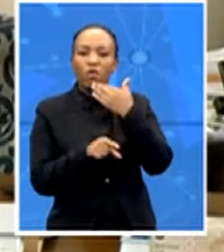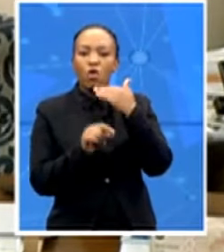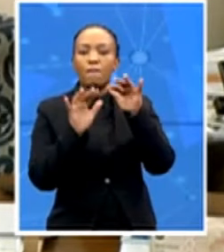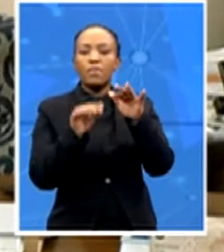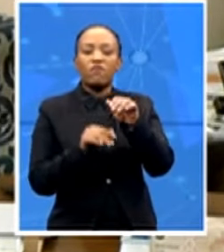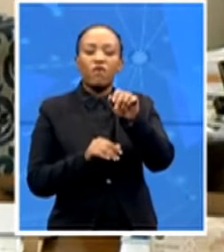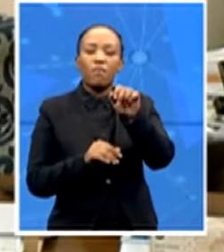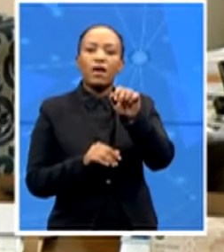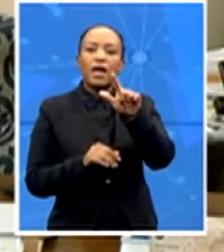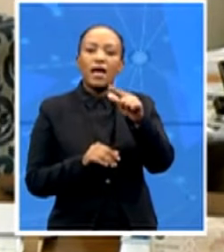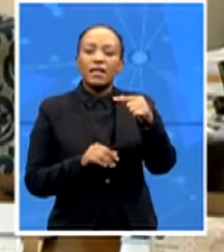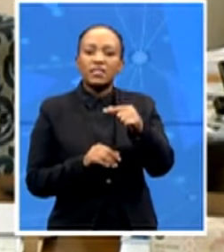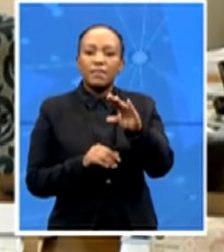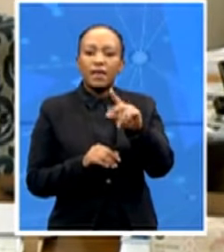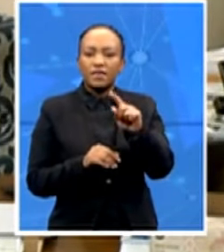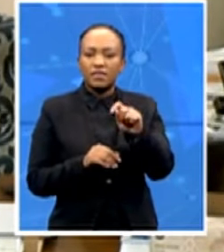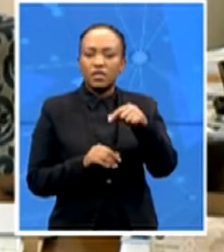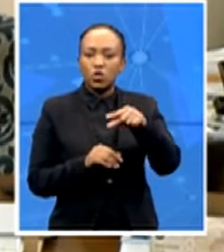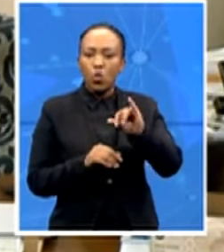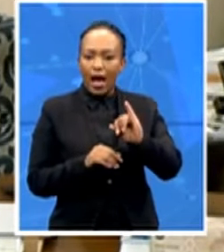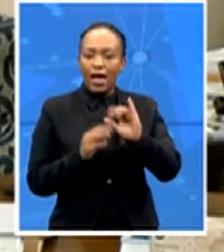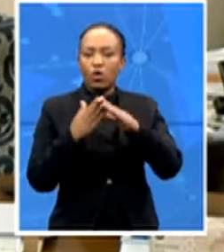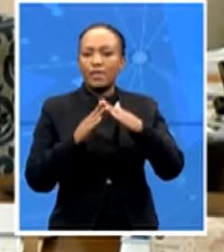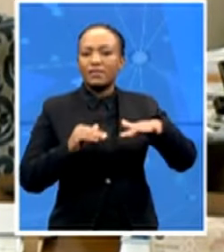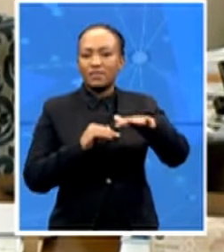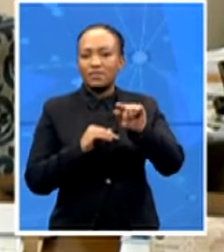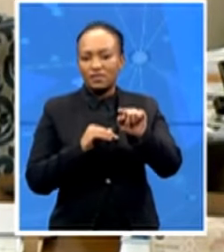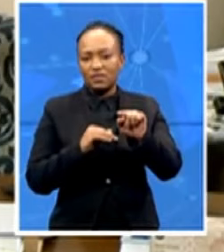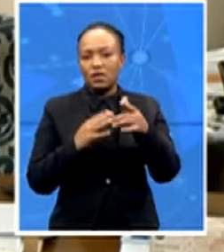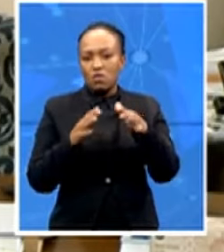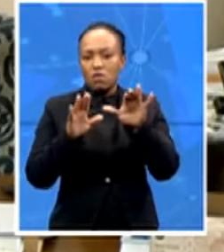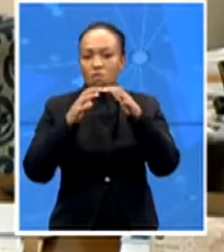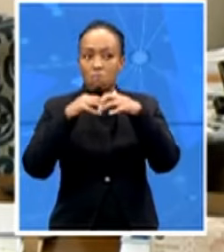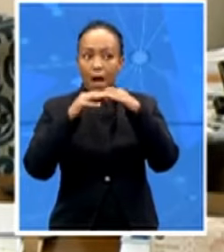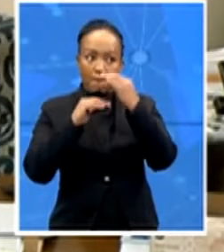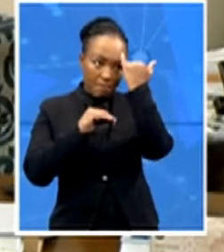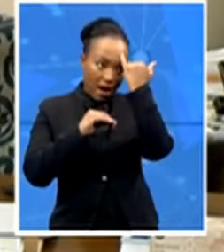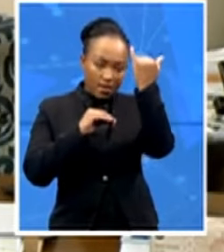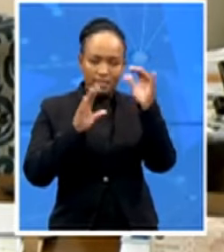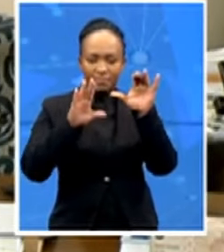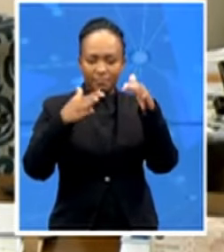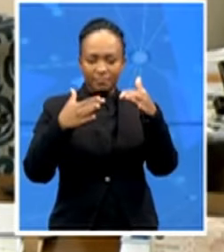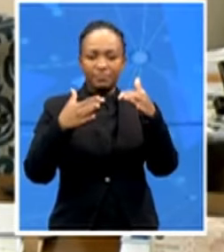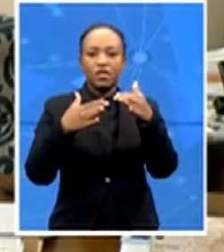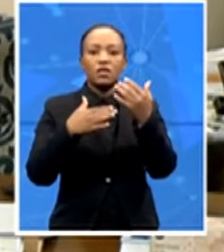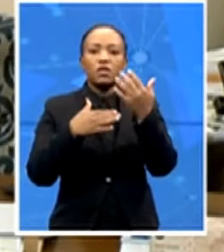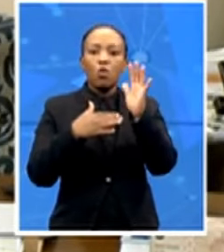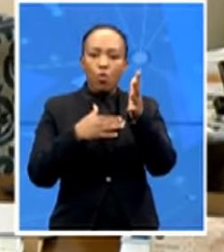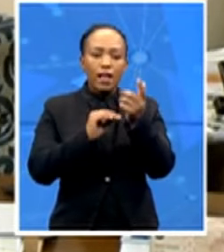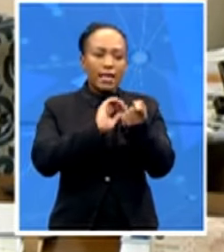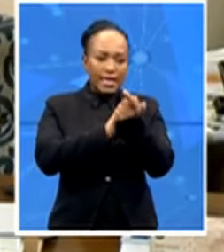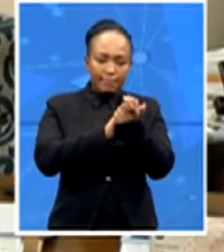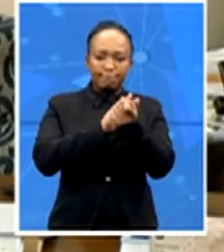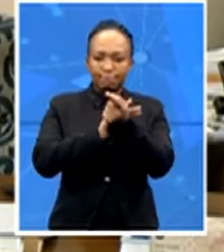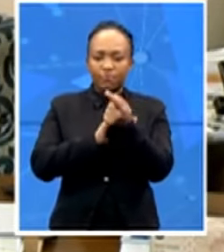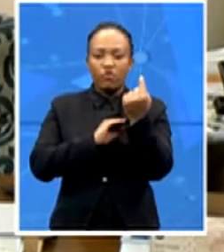hoping then of course that this initiative will skyrocket take place in every in every home every school and every gathering of people